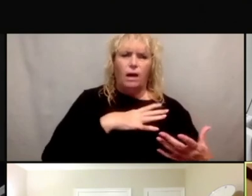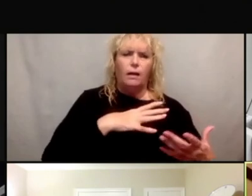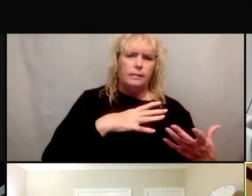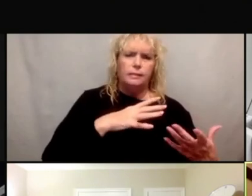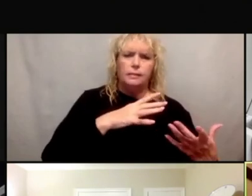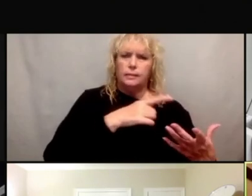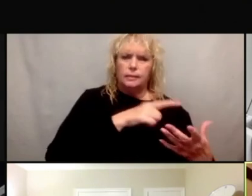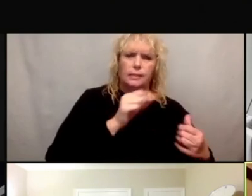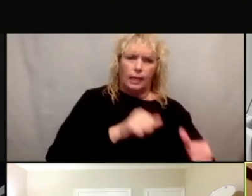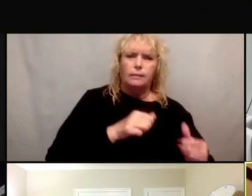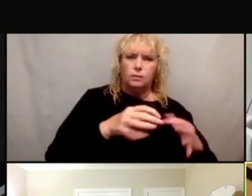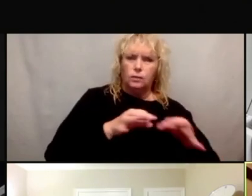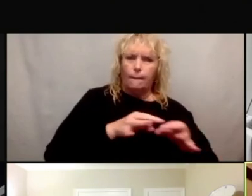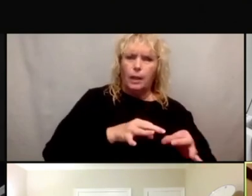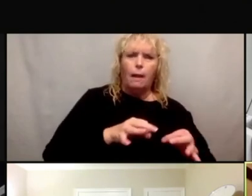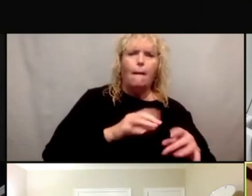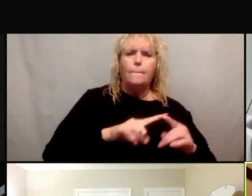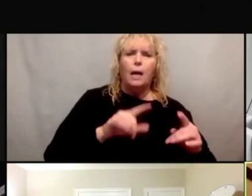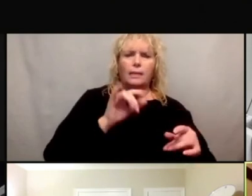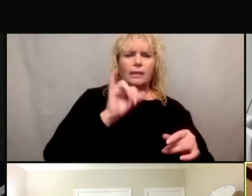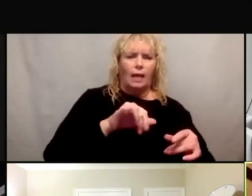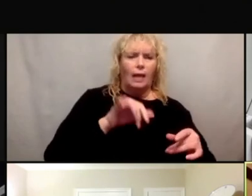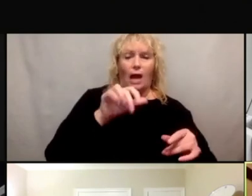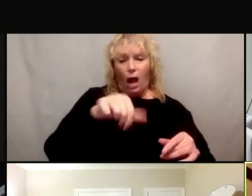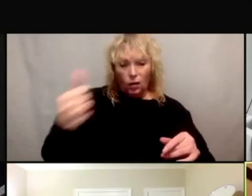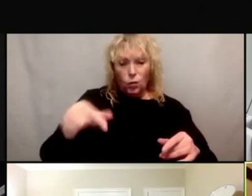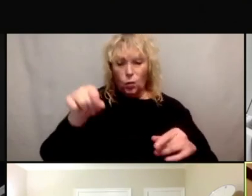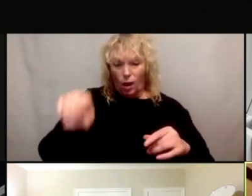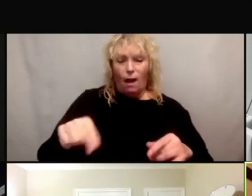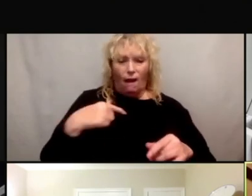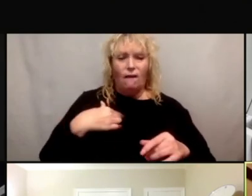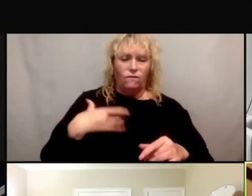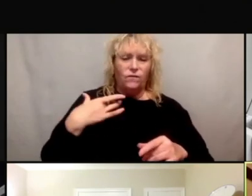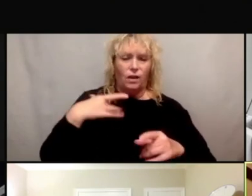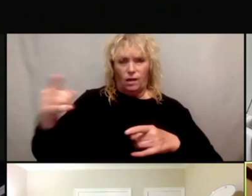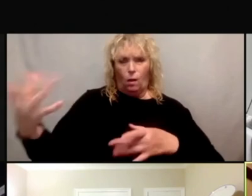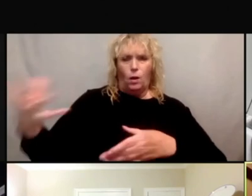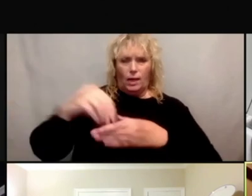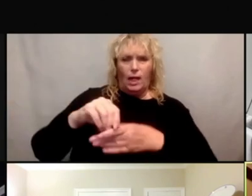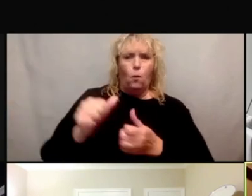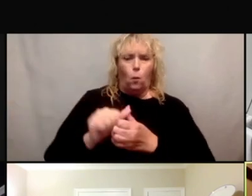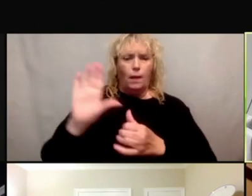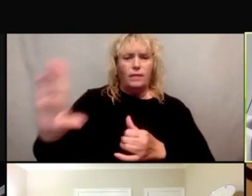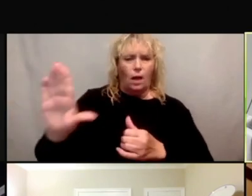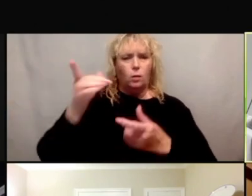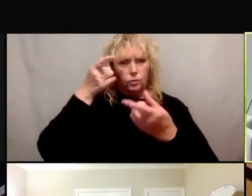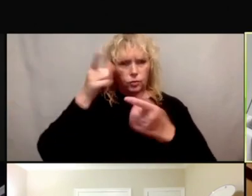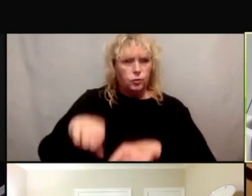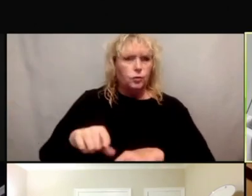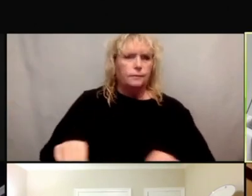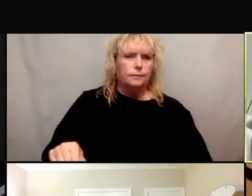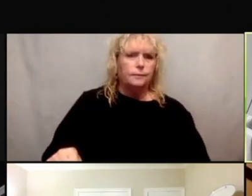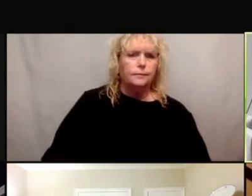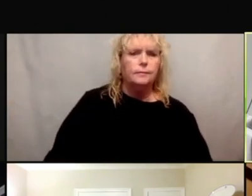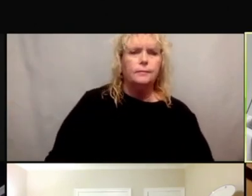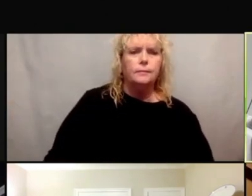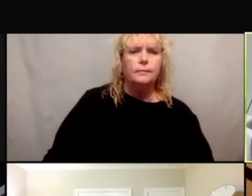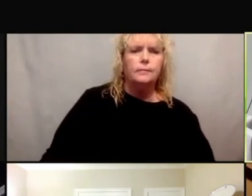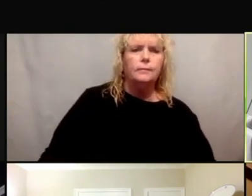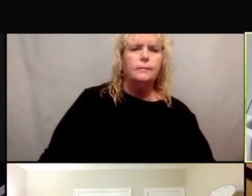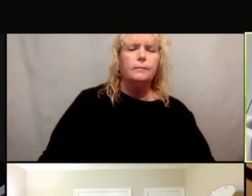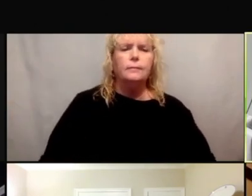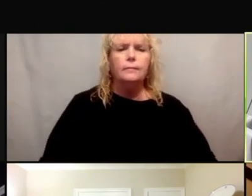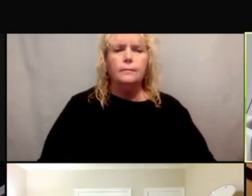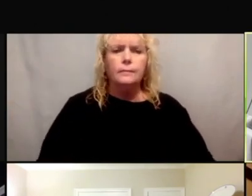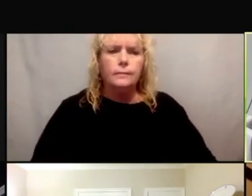would be in the body of the informed consent for that particular person. Well, the other thing is, you know,